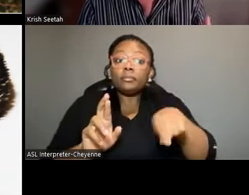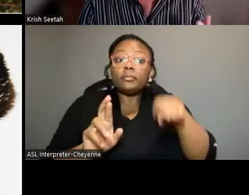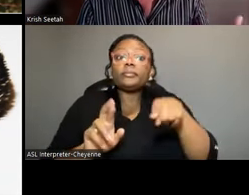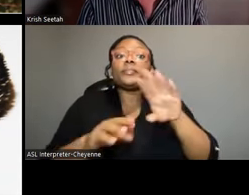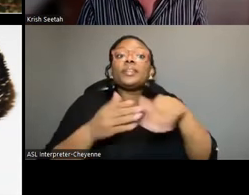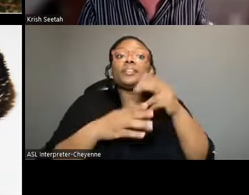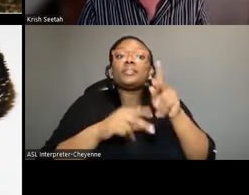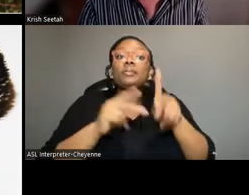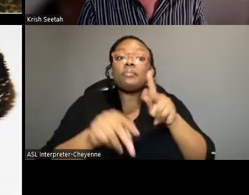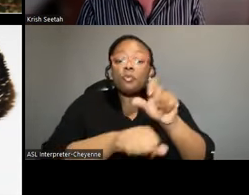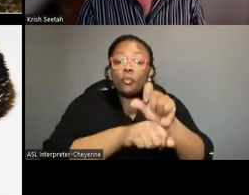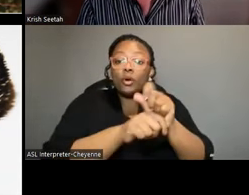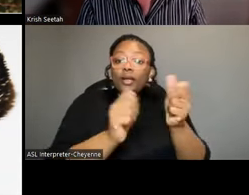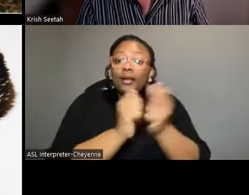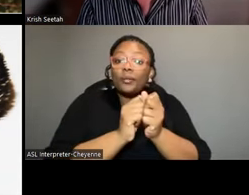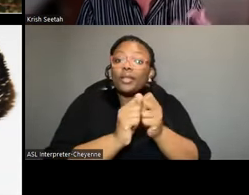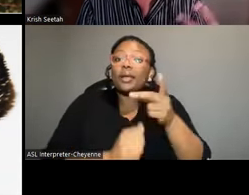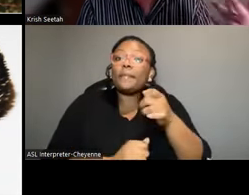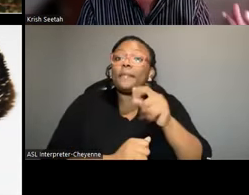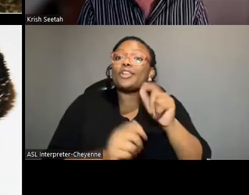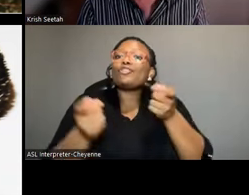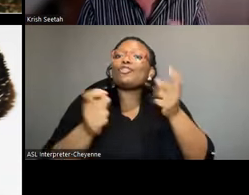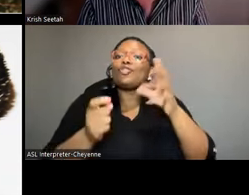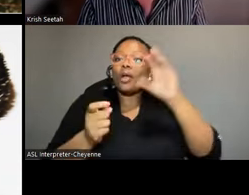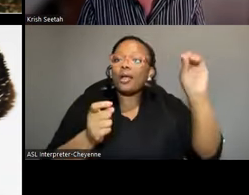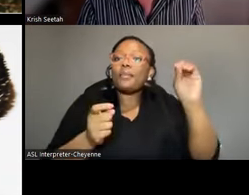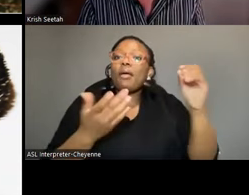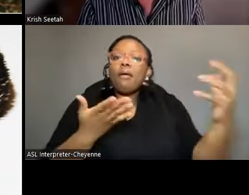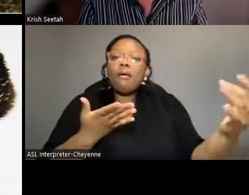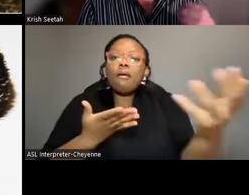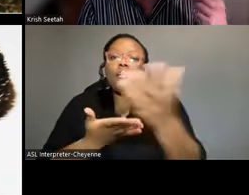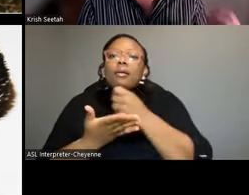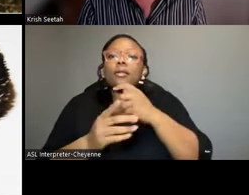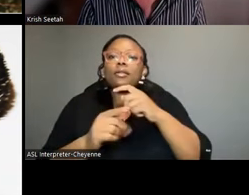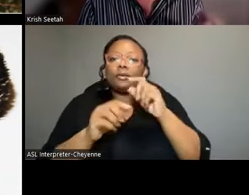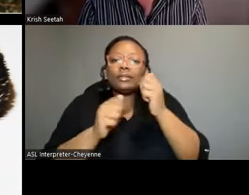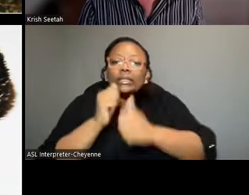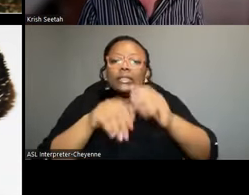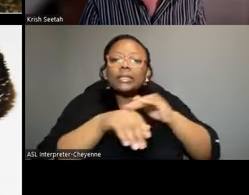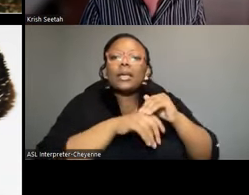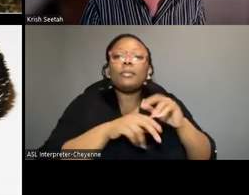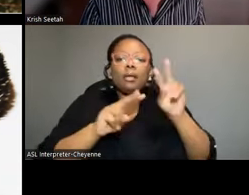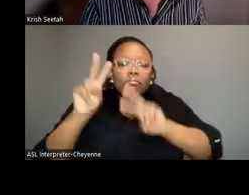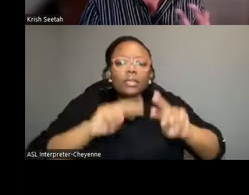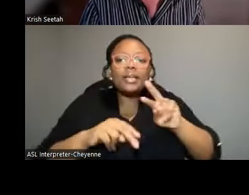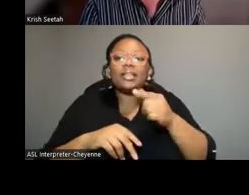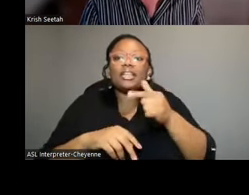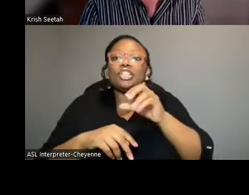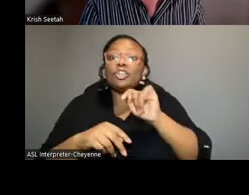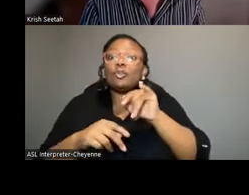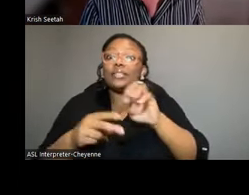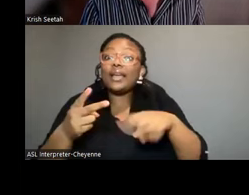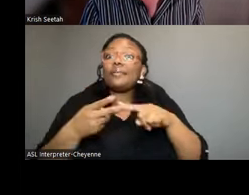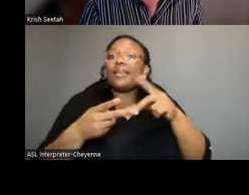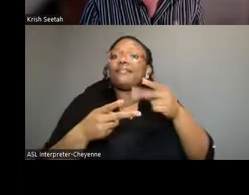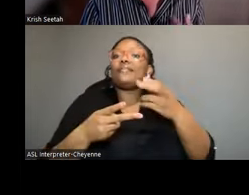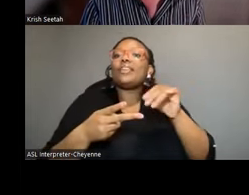with a pest control company to gather these individual animals and look at their genotype and phenotype. of course, something that's